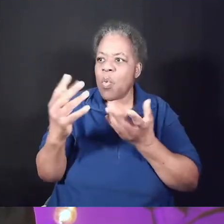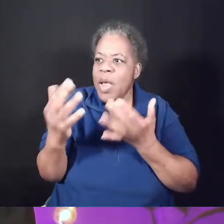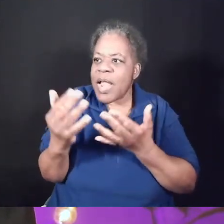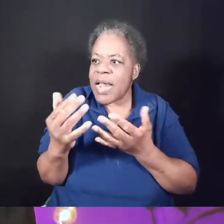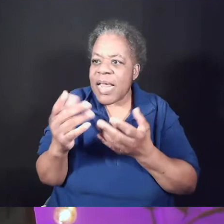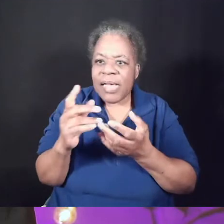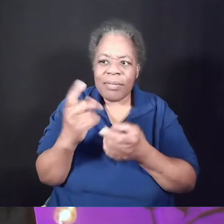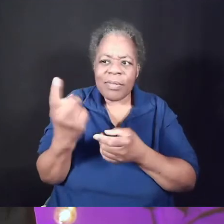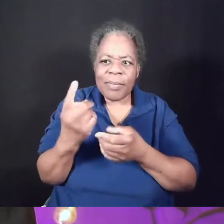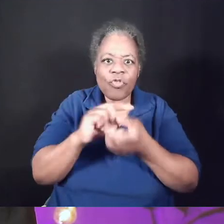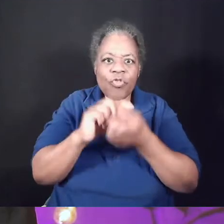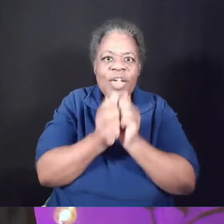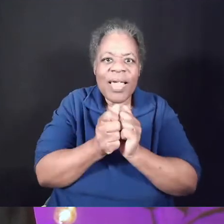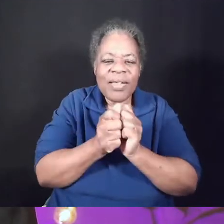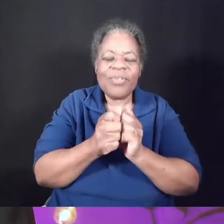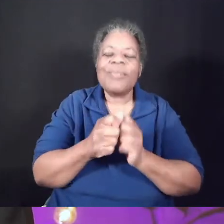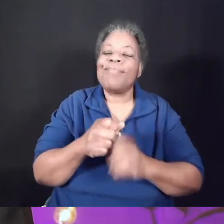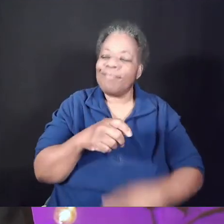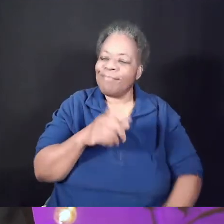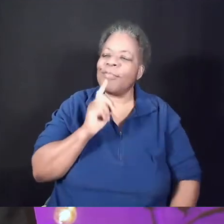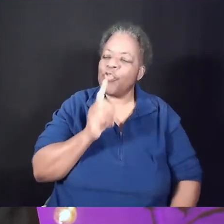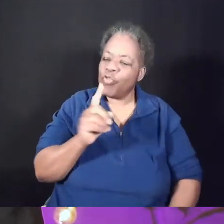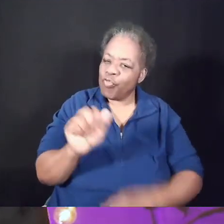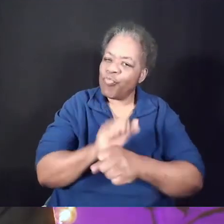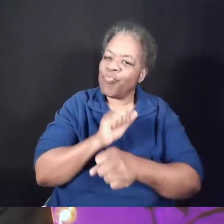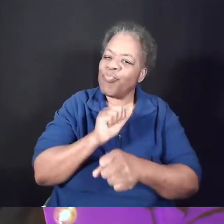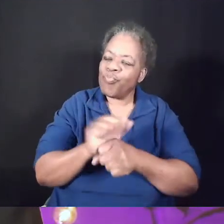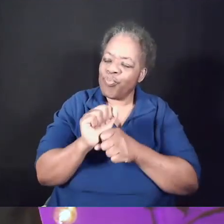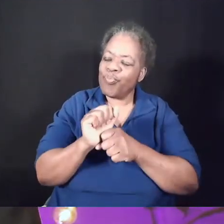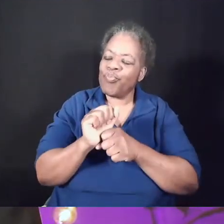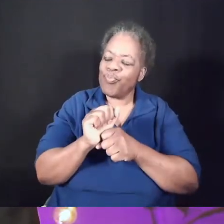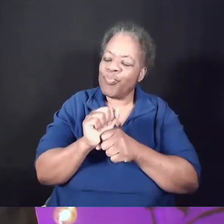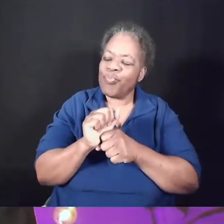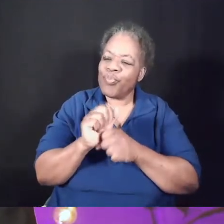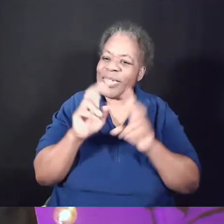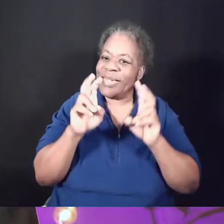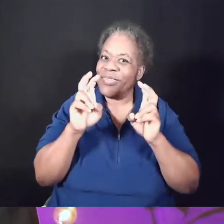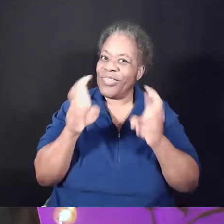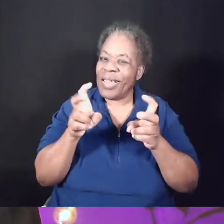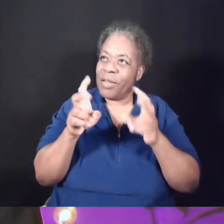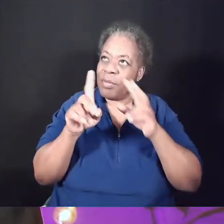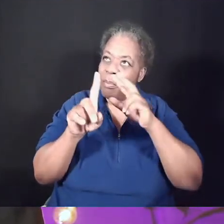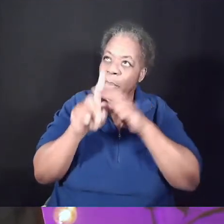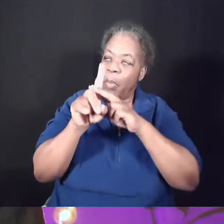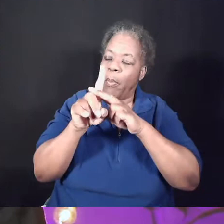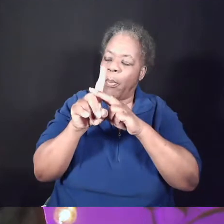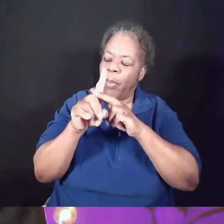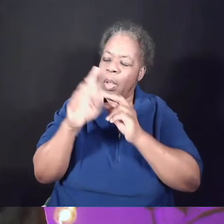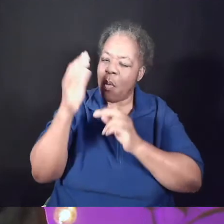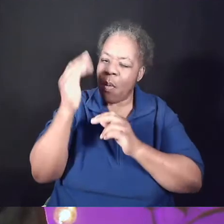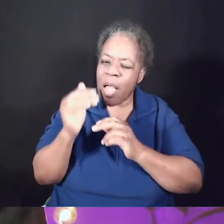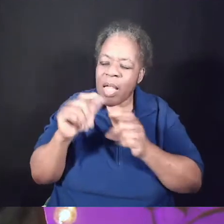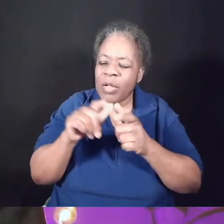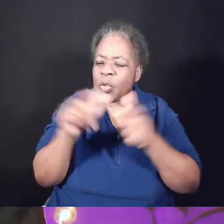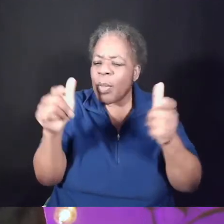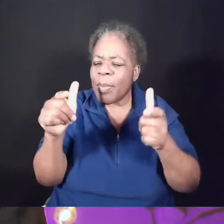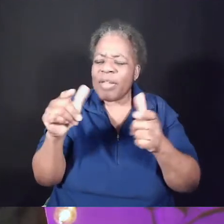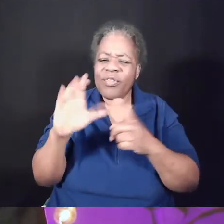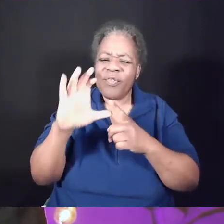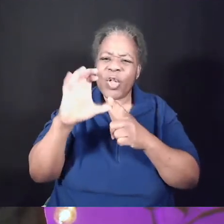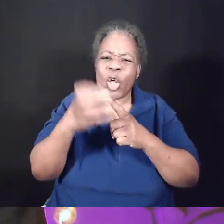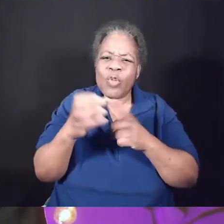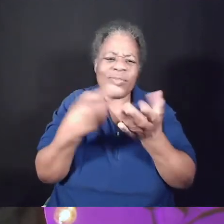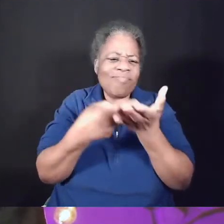I bet you have. And I bet the topic of change is on a lot of our minds these days because so much of our current cultural discussion